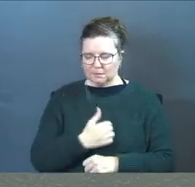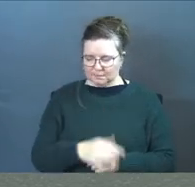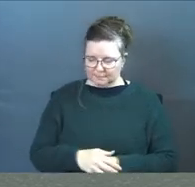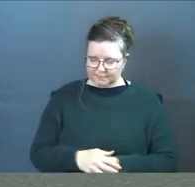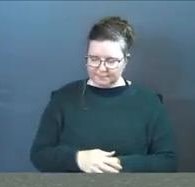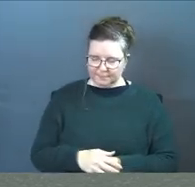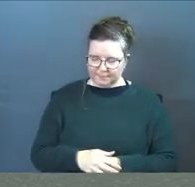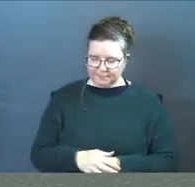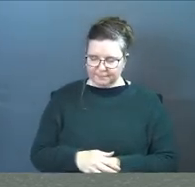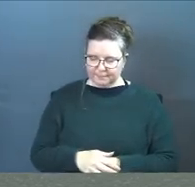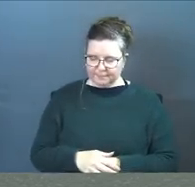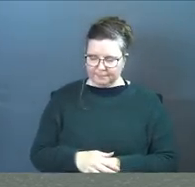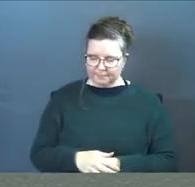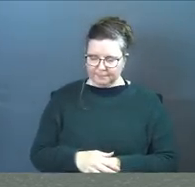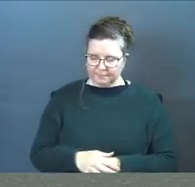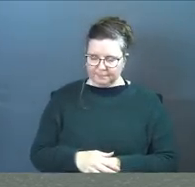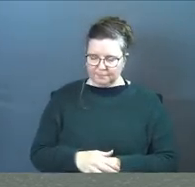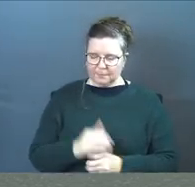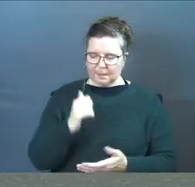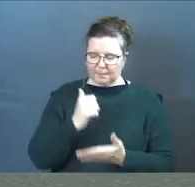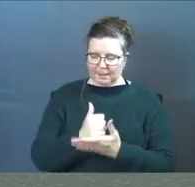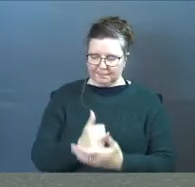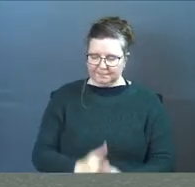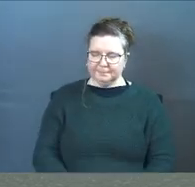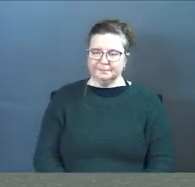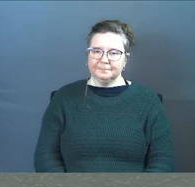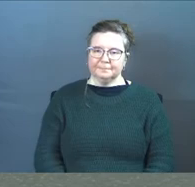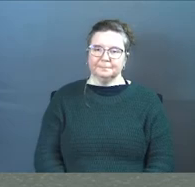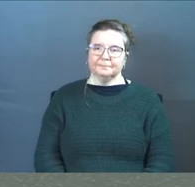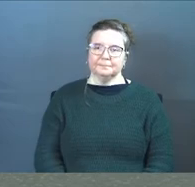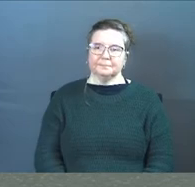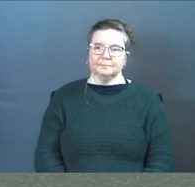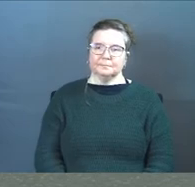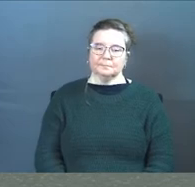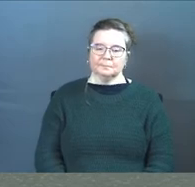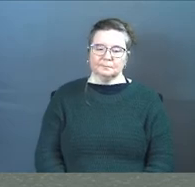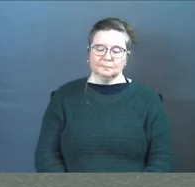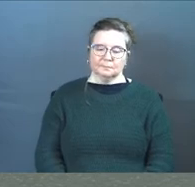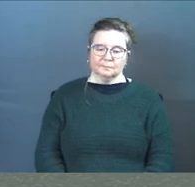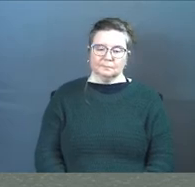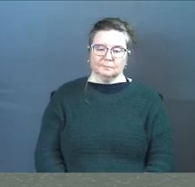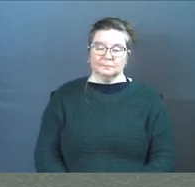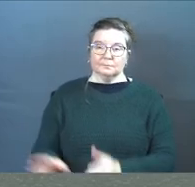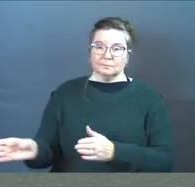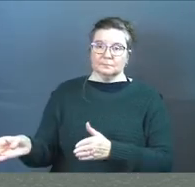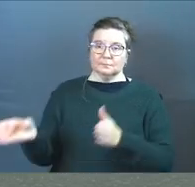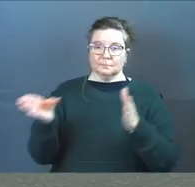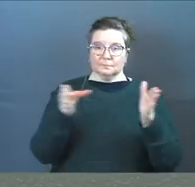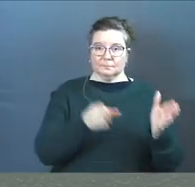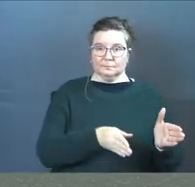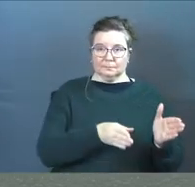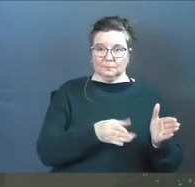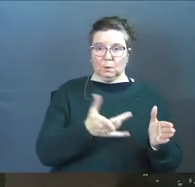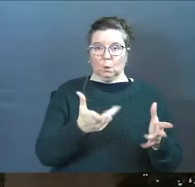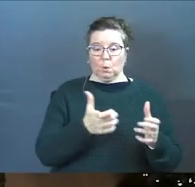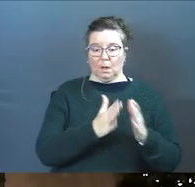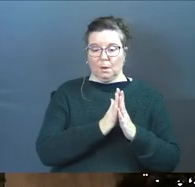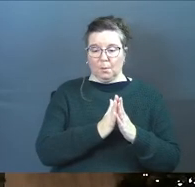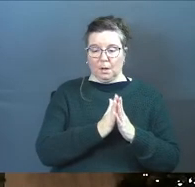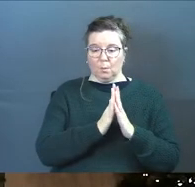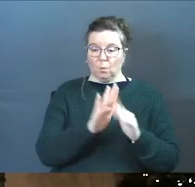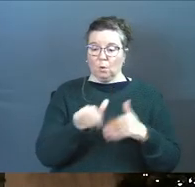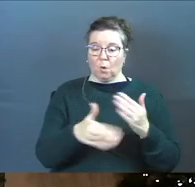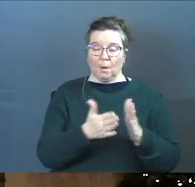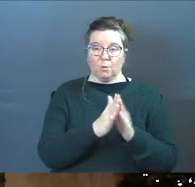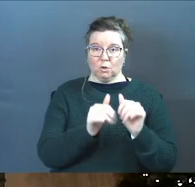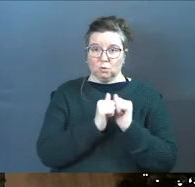amen and now for those of you who want to pray this prayer